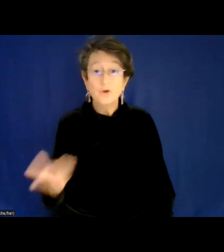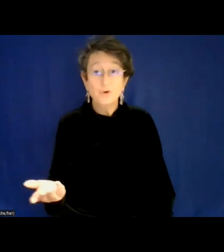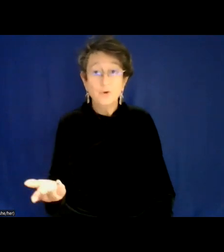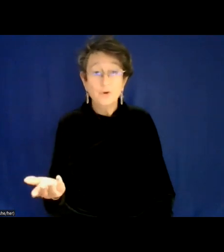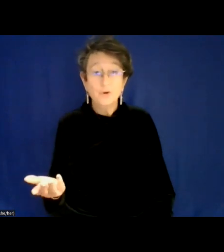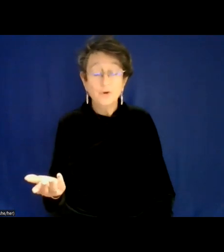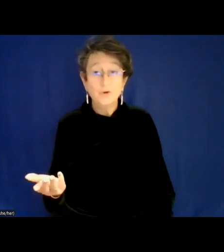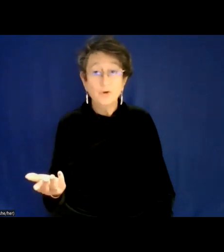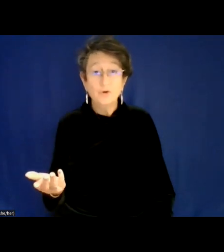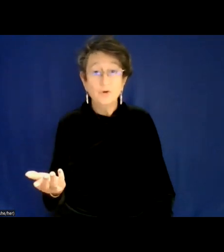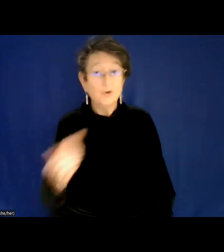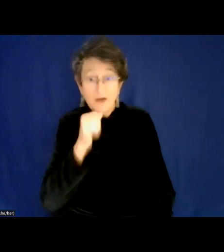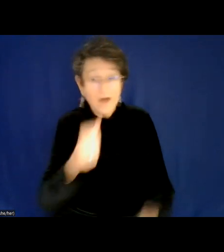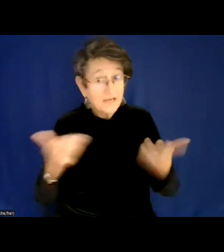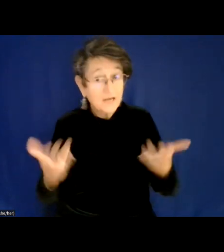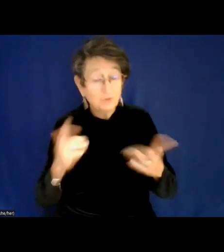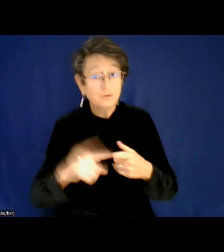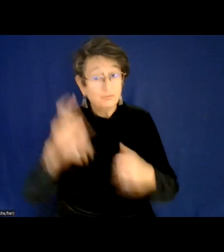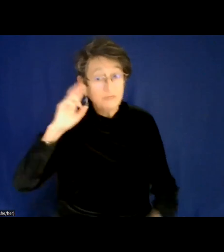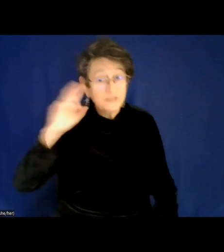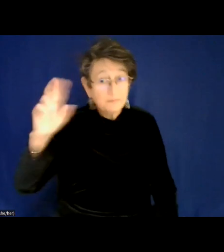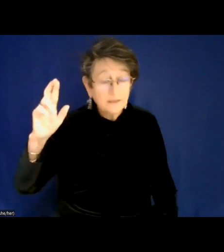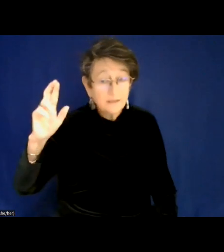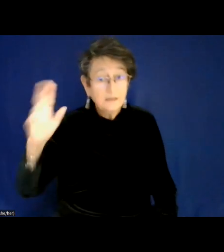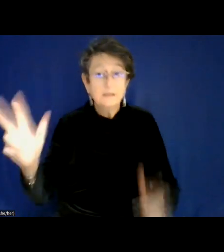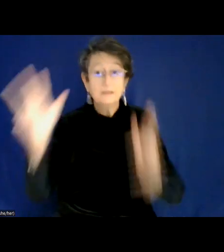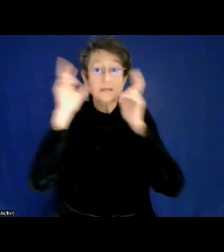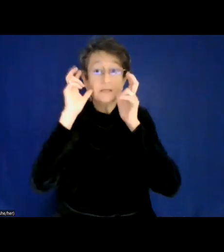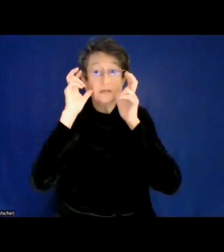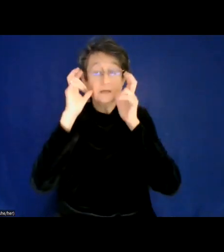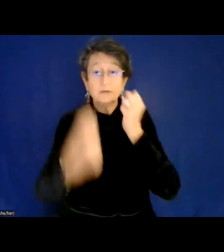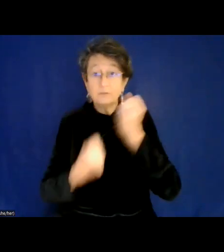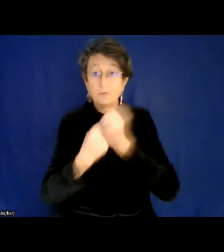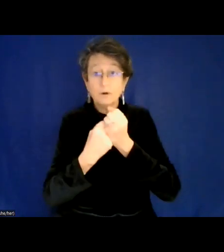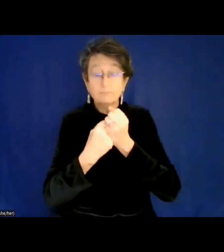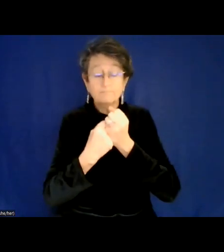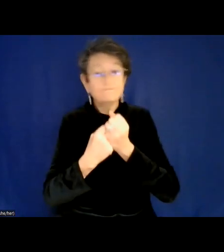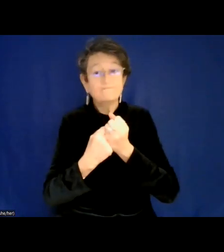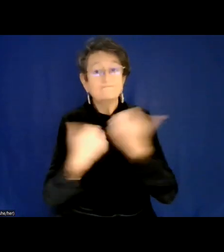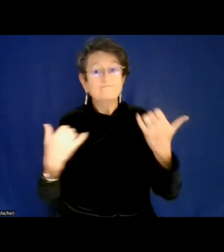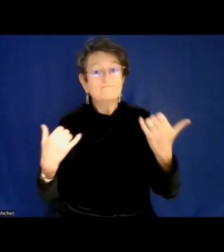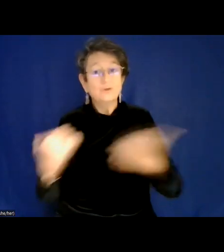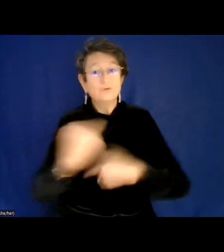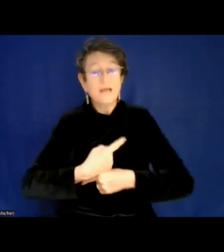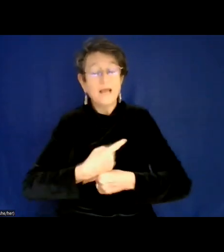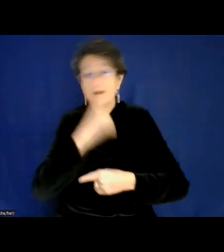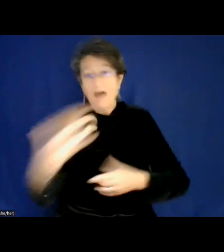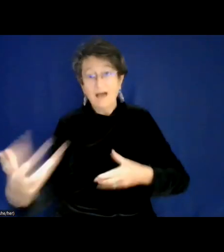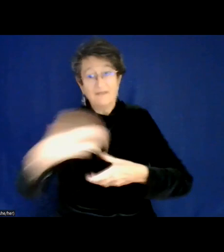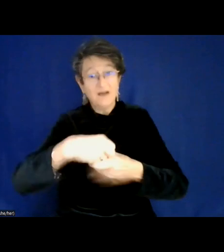respect, listen, support, learn, today is not your day. So let me be clear.